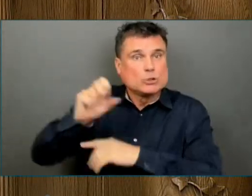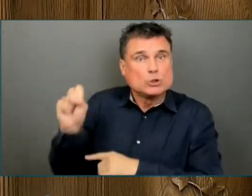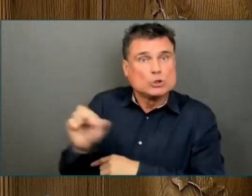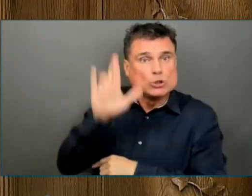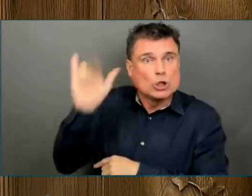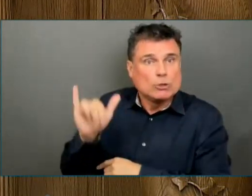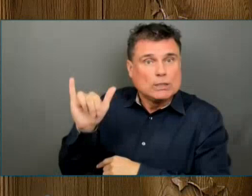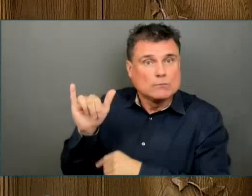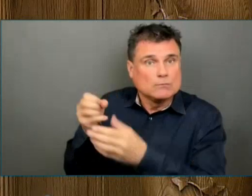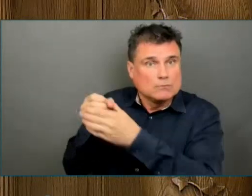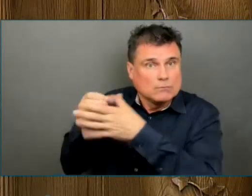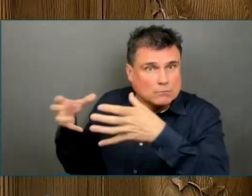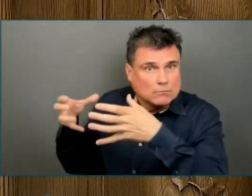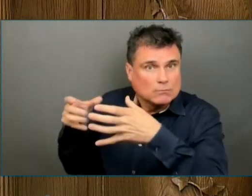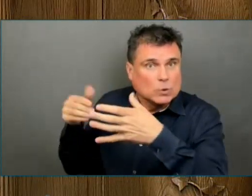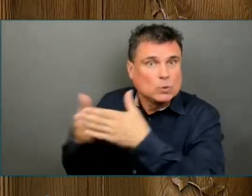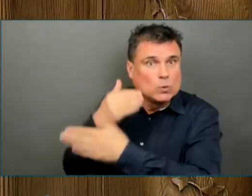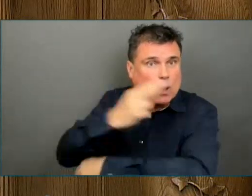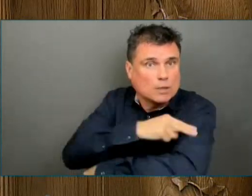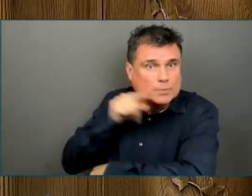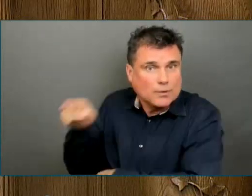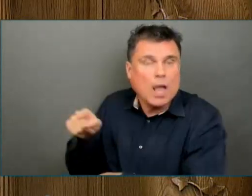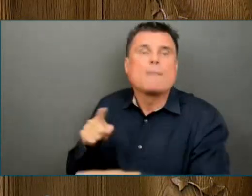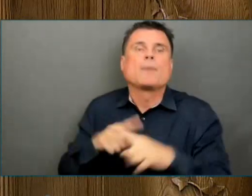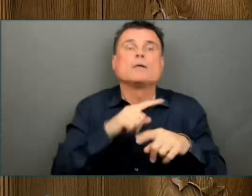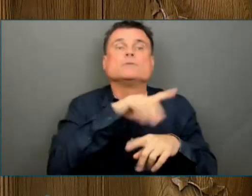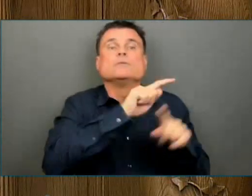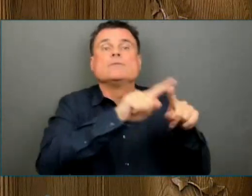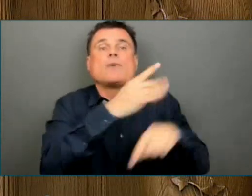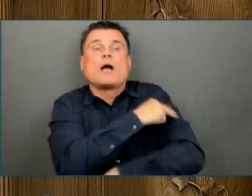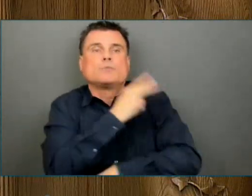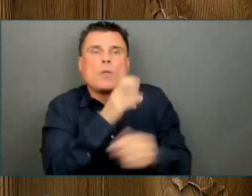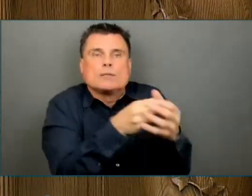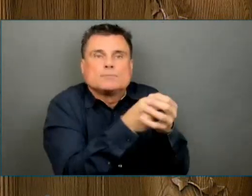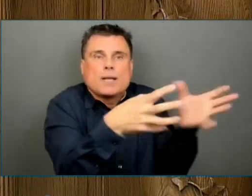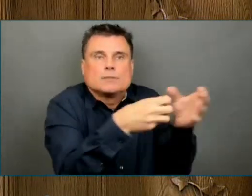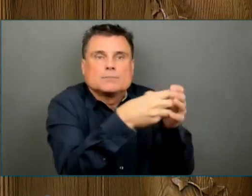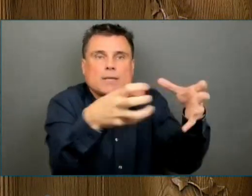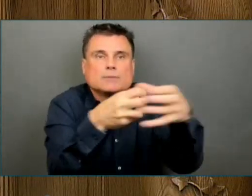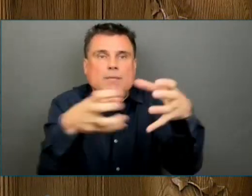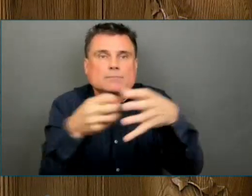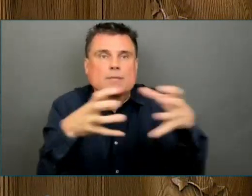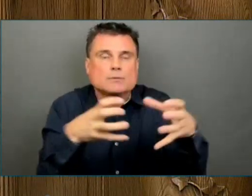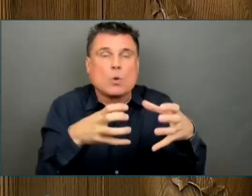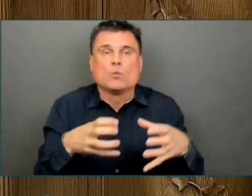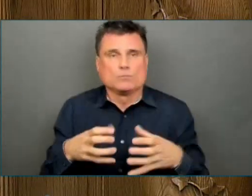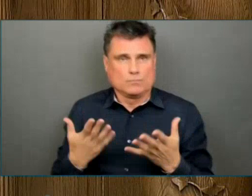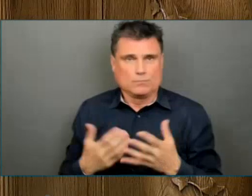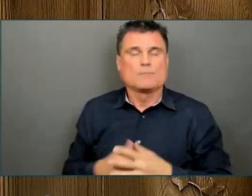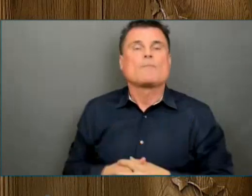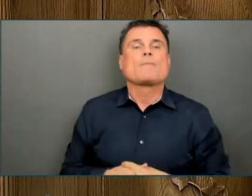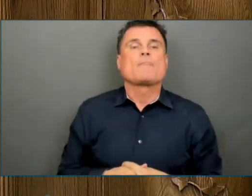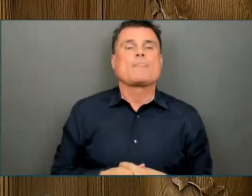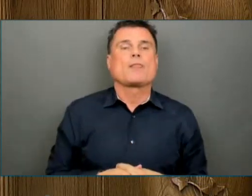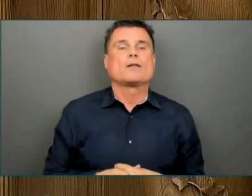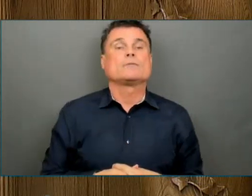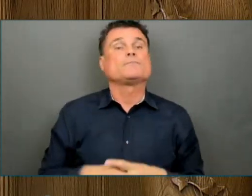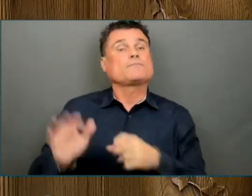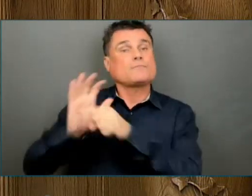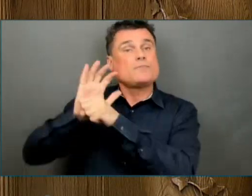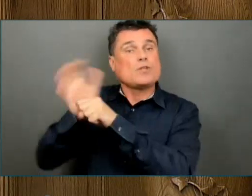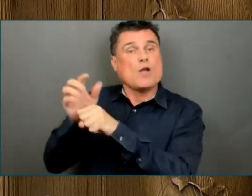COVID-19 has not just affected our physical health, it has also taken a toll on our mental health.